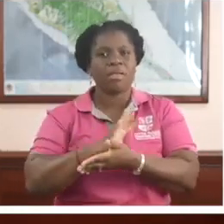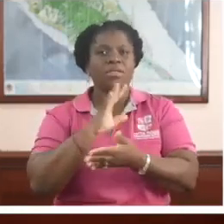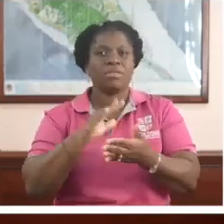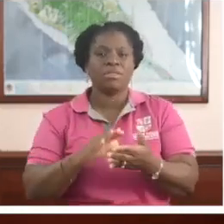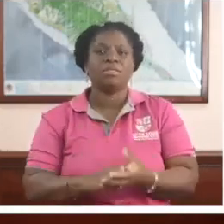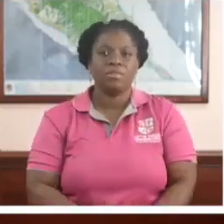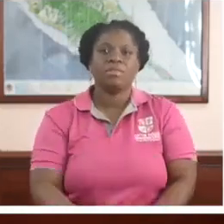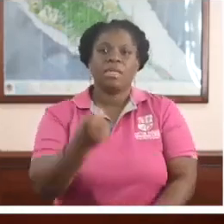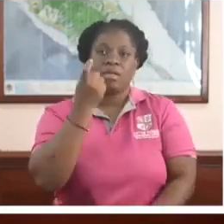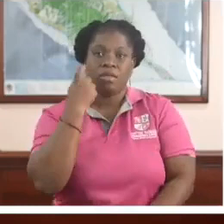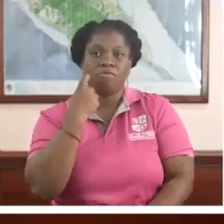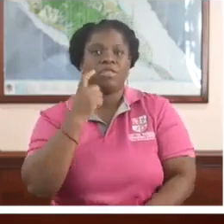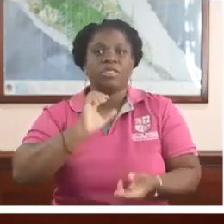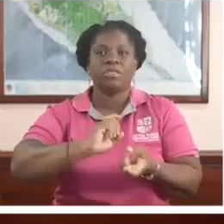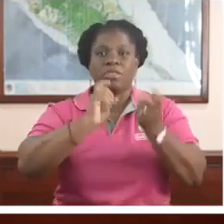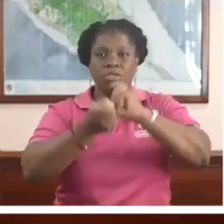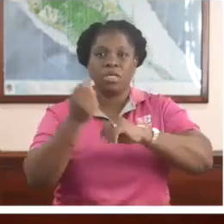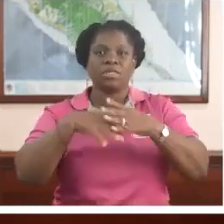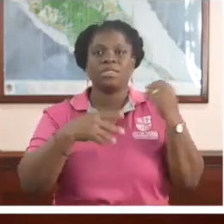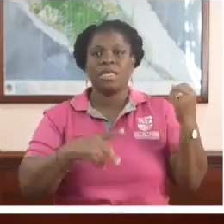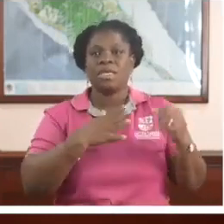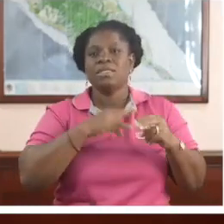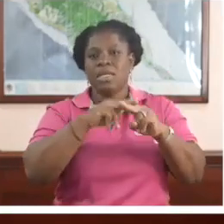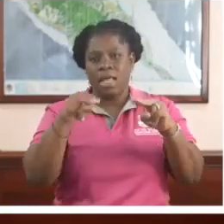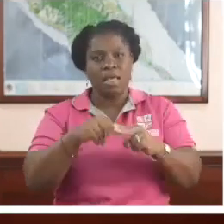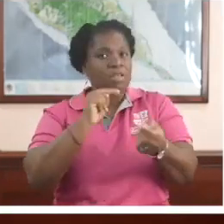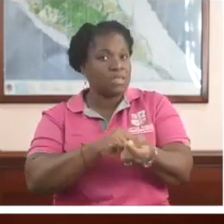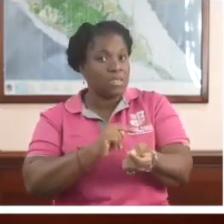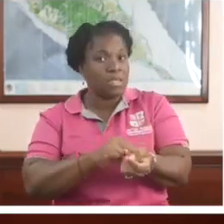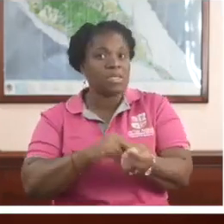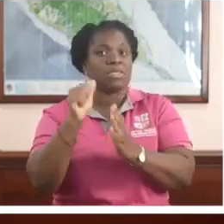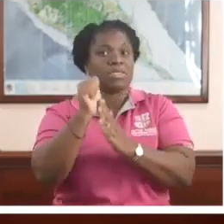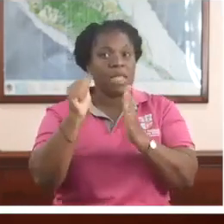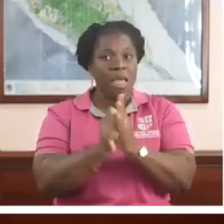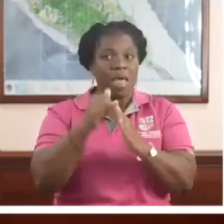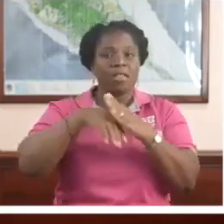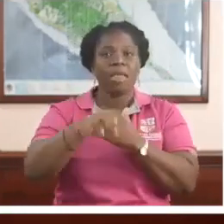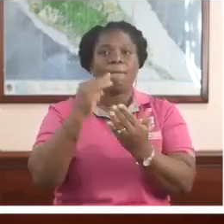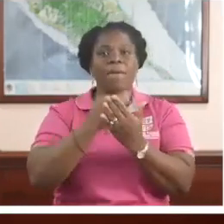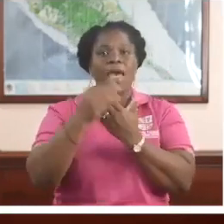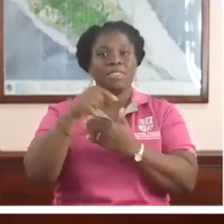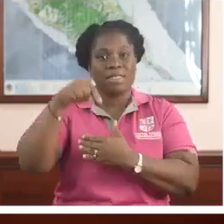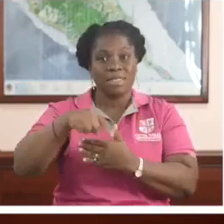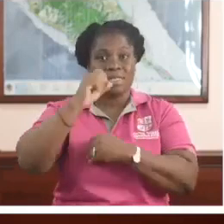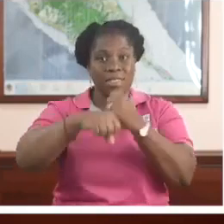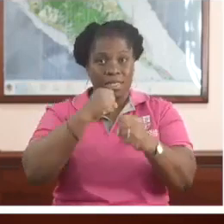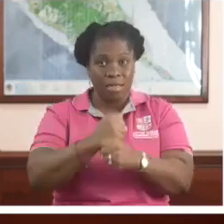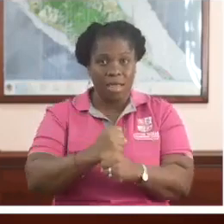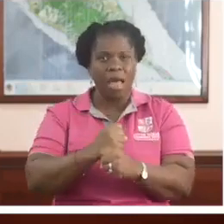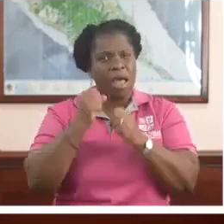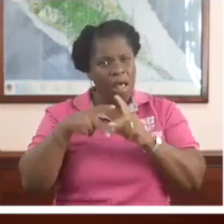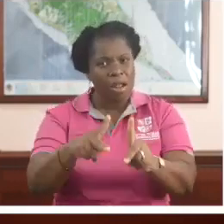to the St. Christopher and Nevises and Midwives Act in March 2023, which allows for nurses to